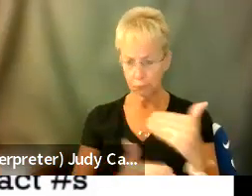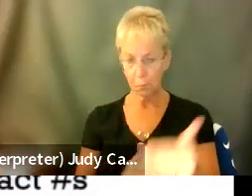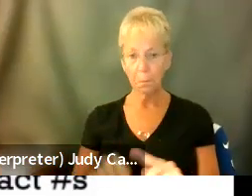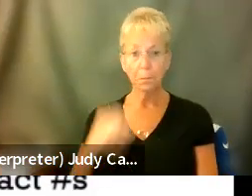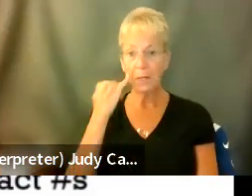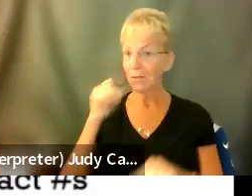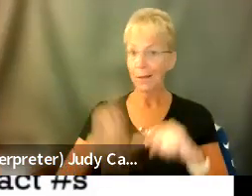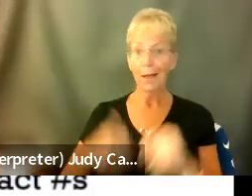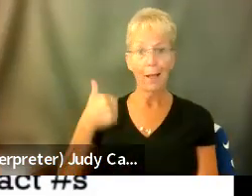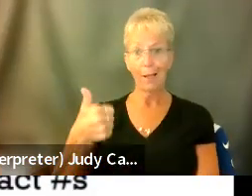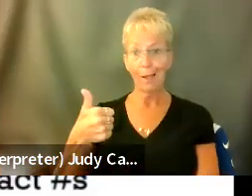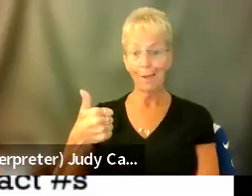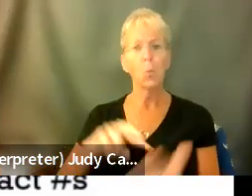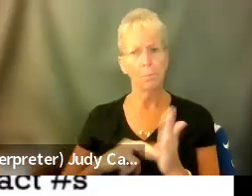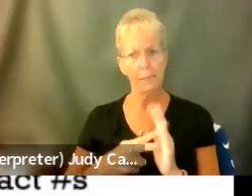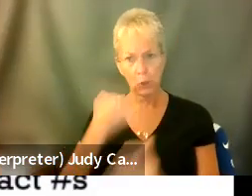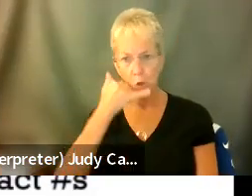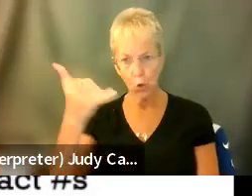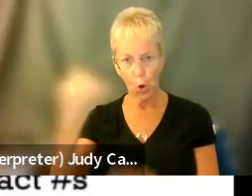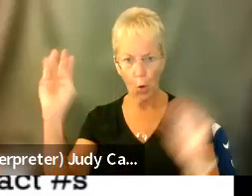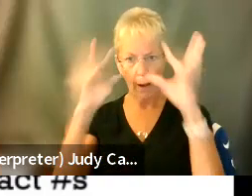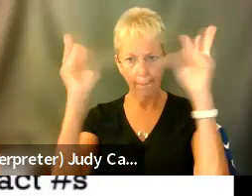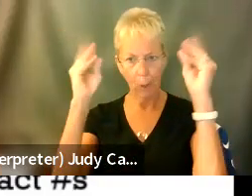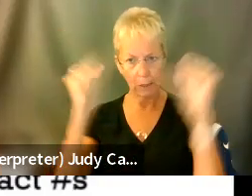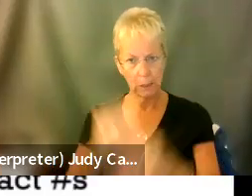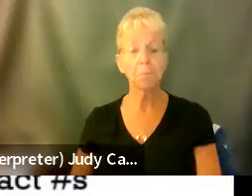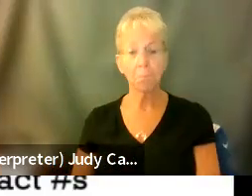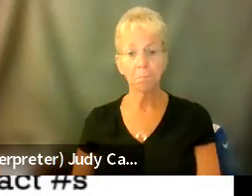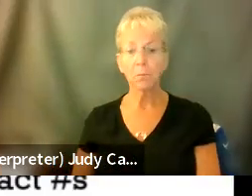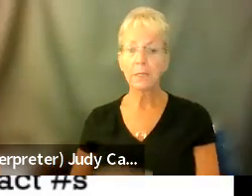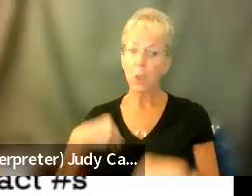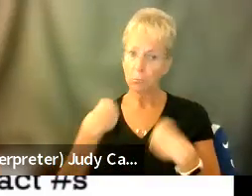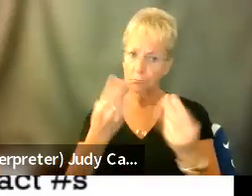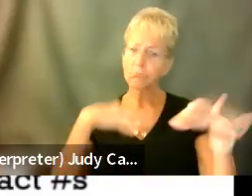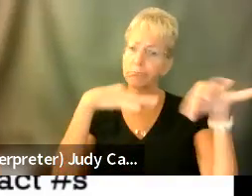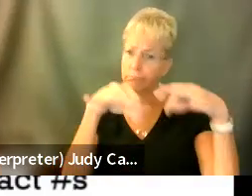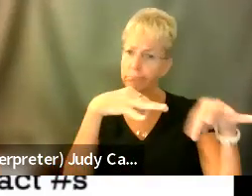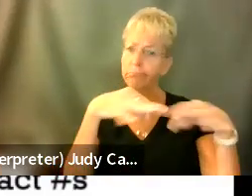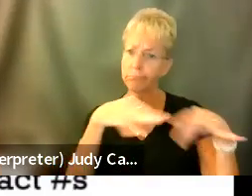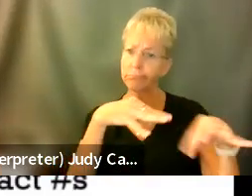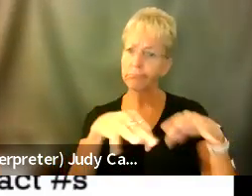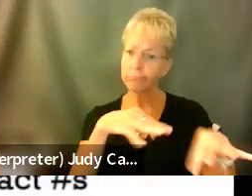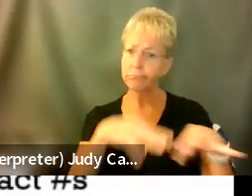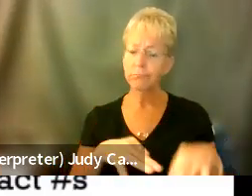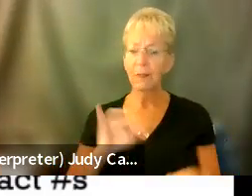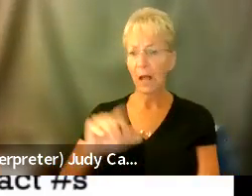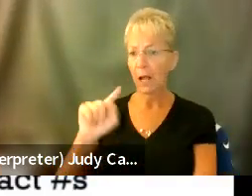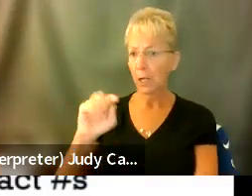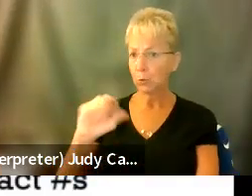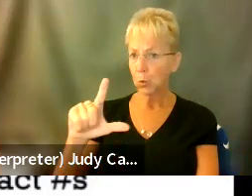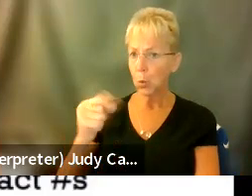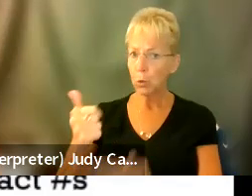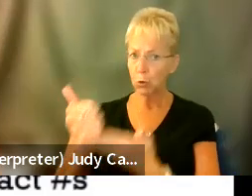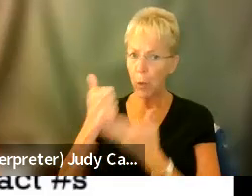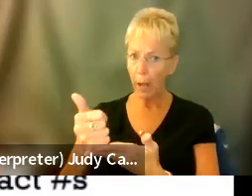if I can't, that's when you call the ambulance. So giving them those tools to help you